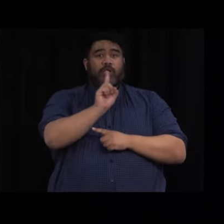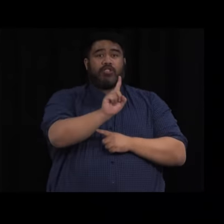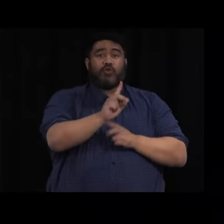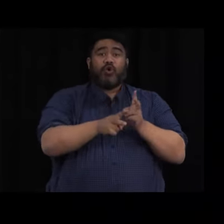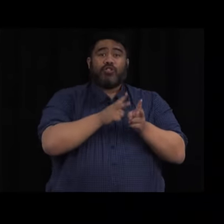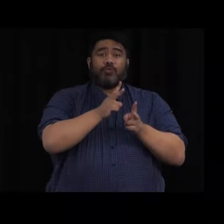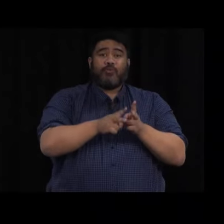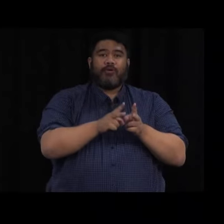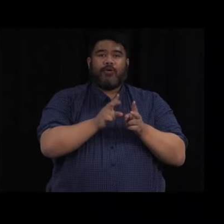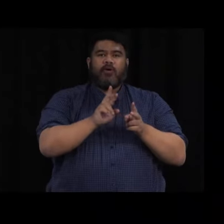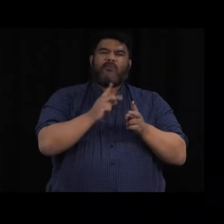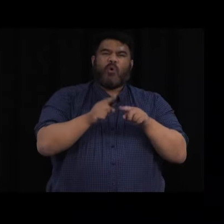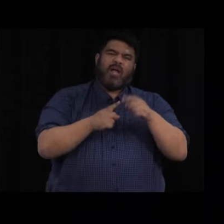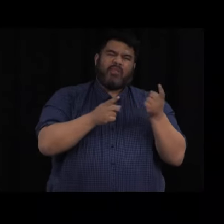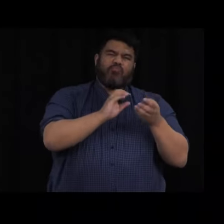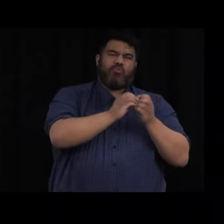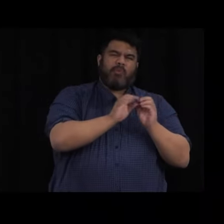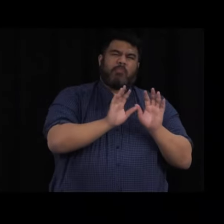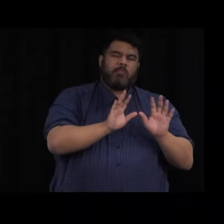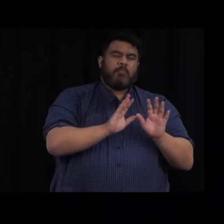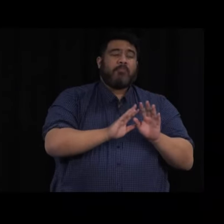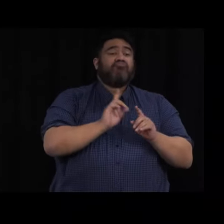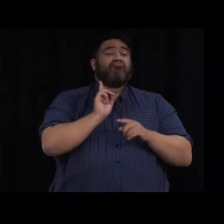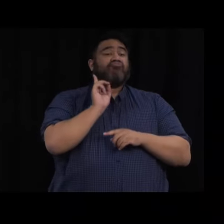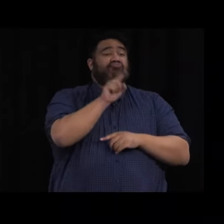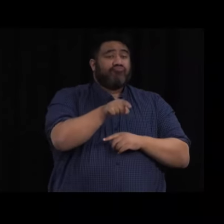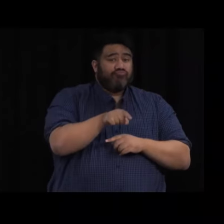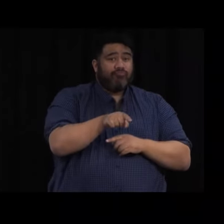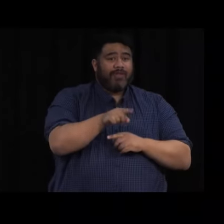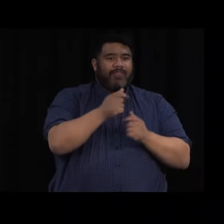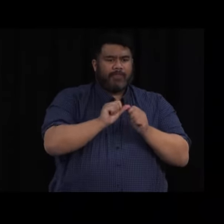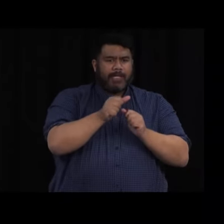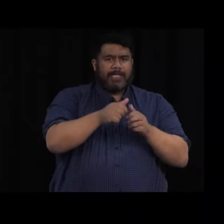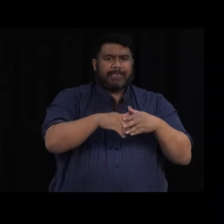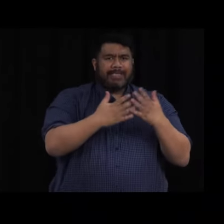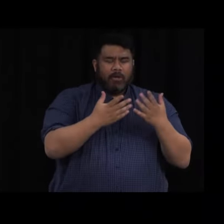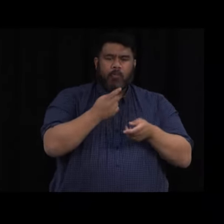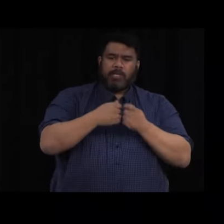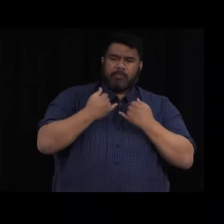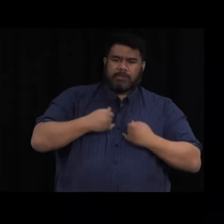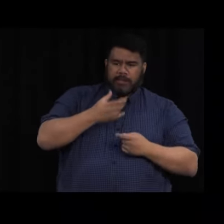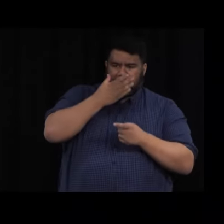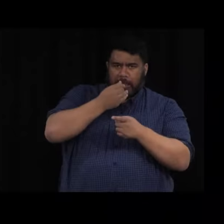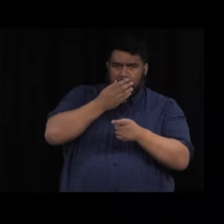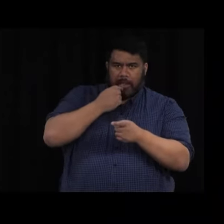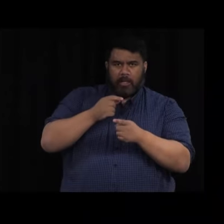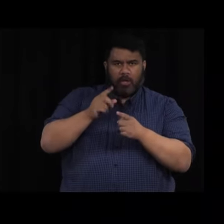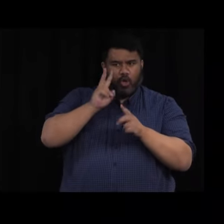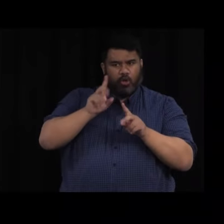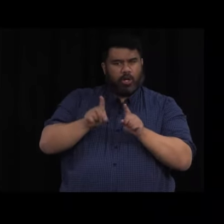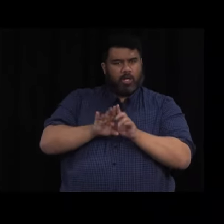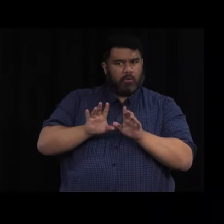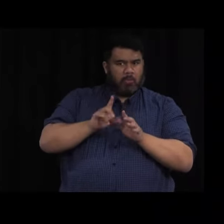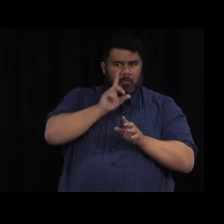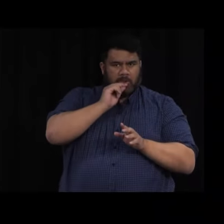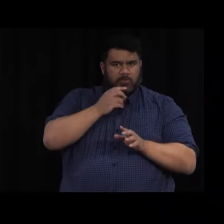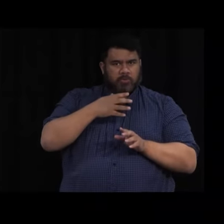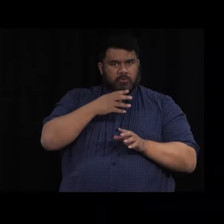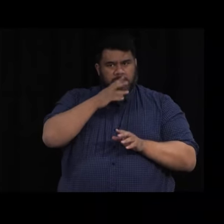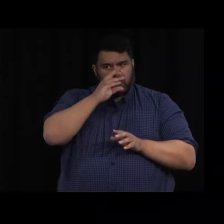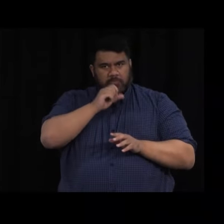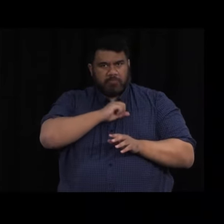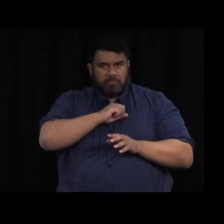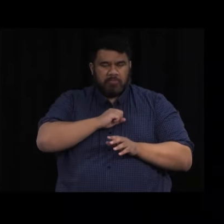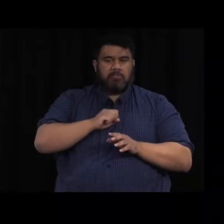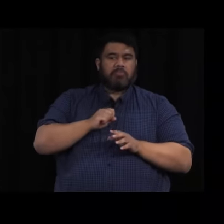a non-COVID-related condition. They became unwell the next day with COVID-related symptoms and were subsequently tested with a